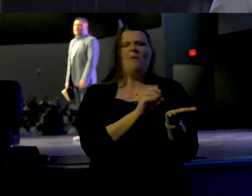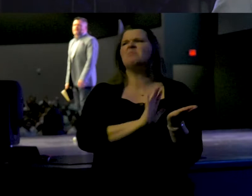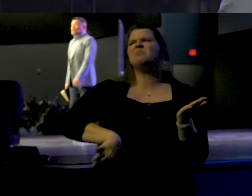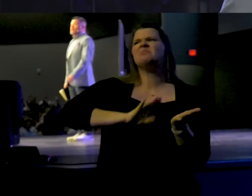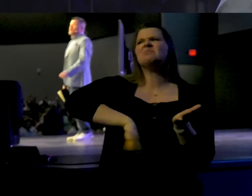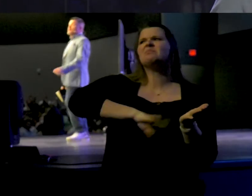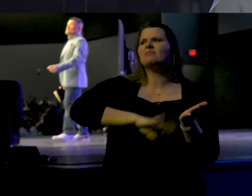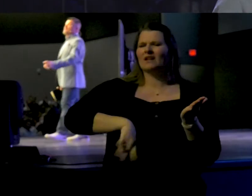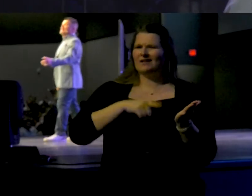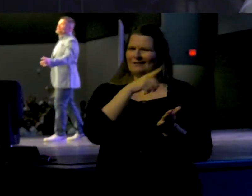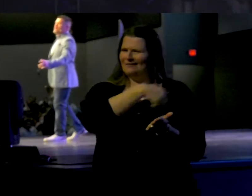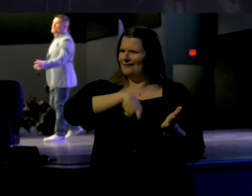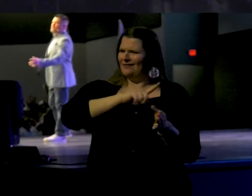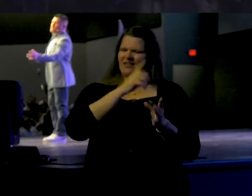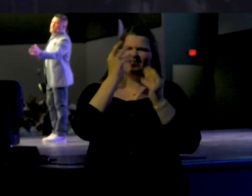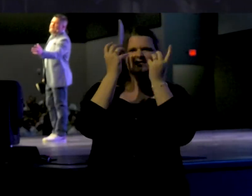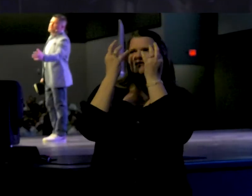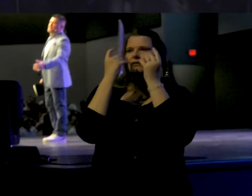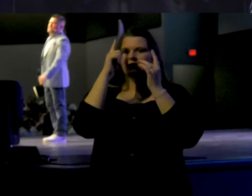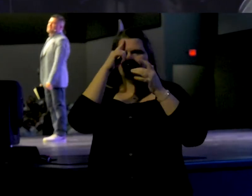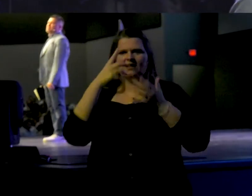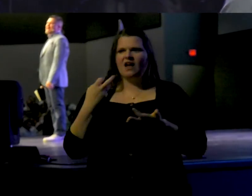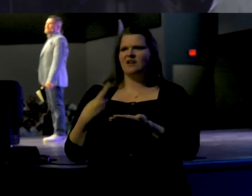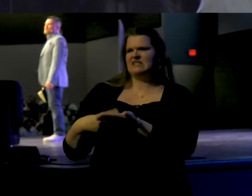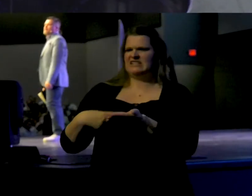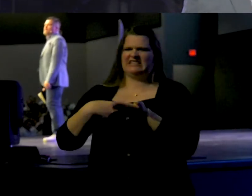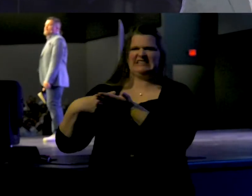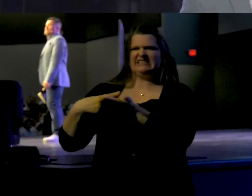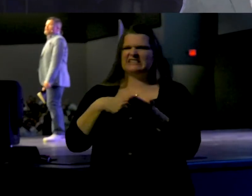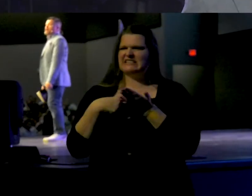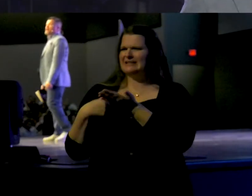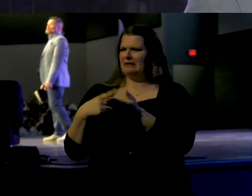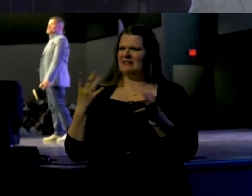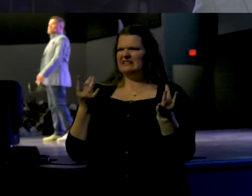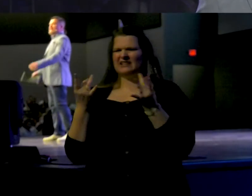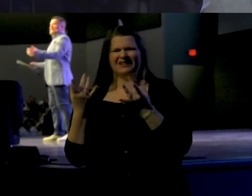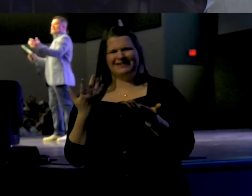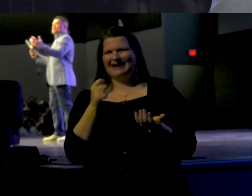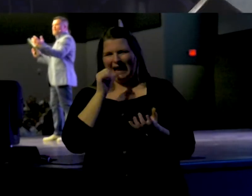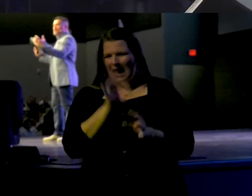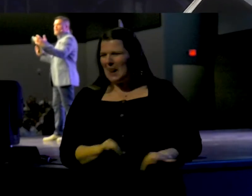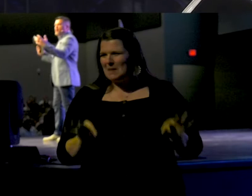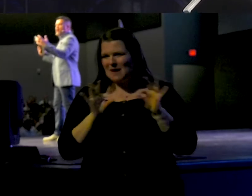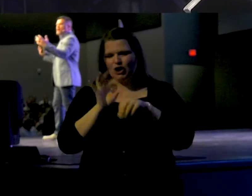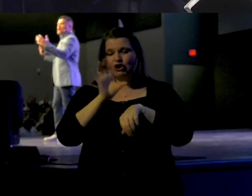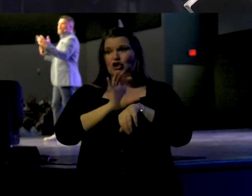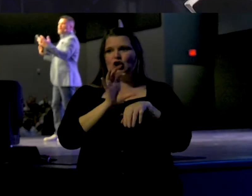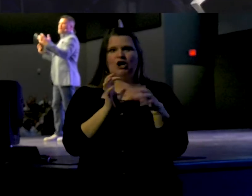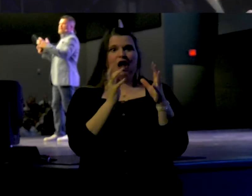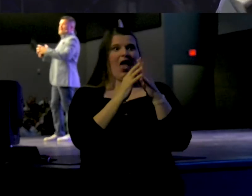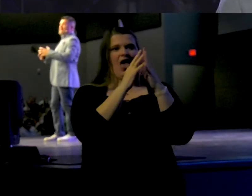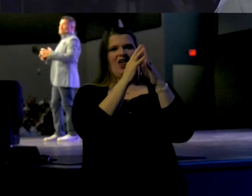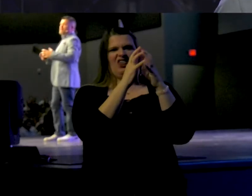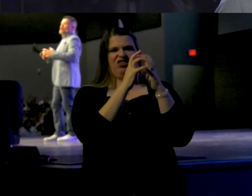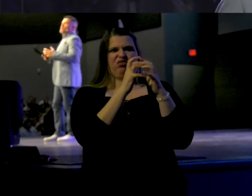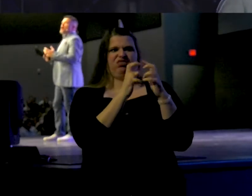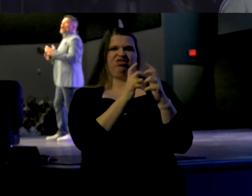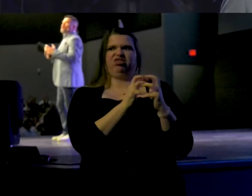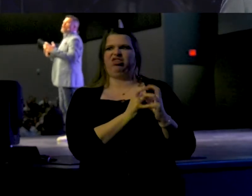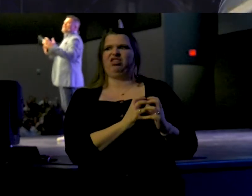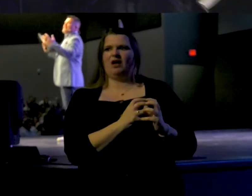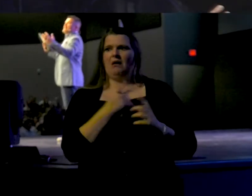gospel. They were becoming infatuated with debates that didn't matter. The church was beginning to fall apart from within.